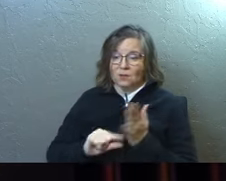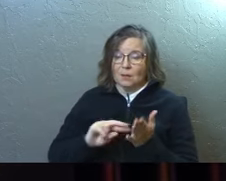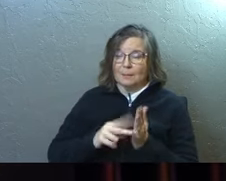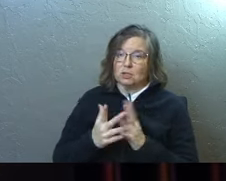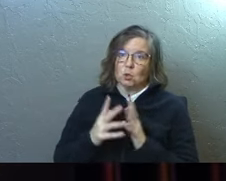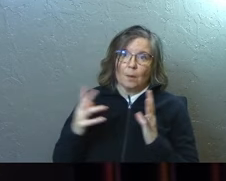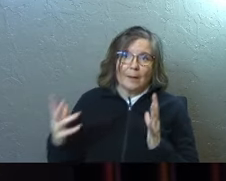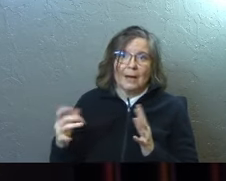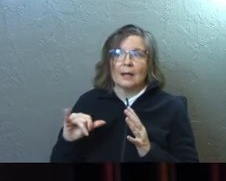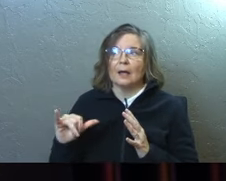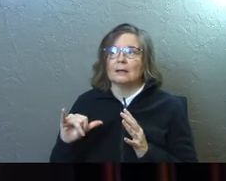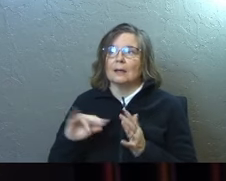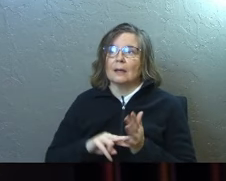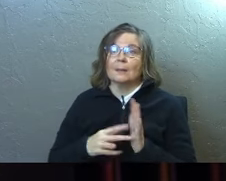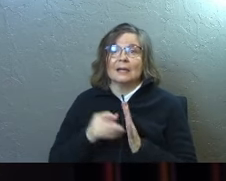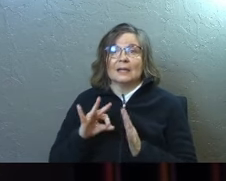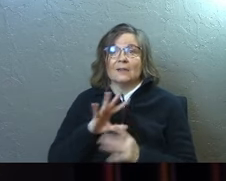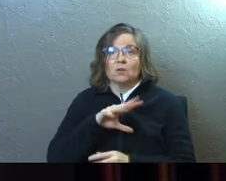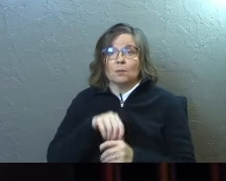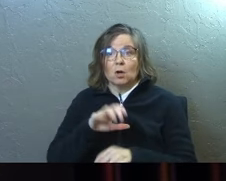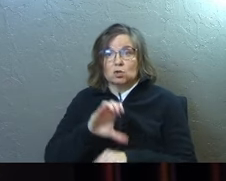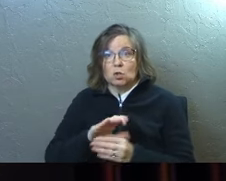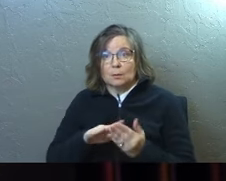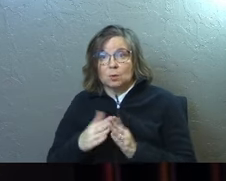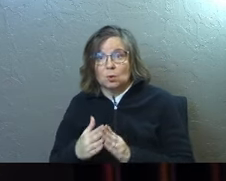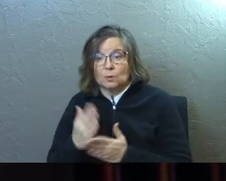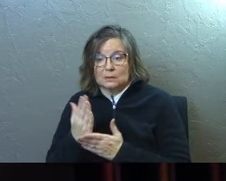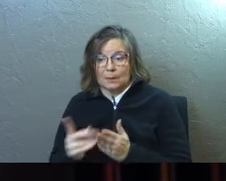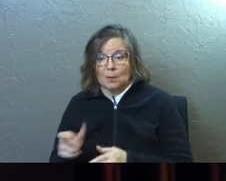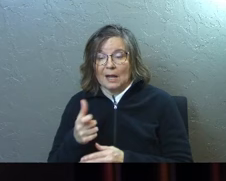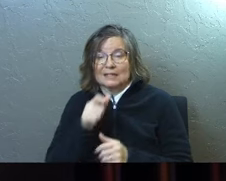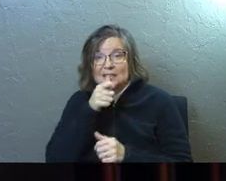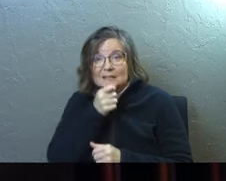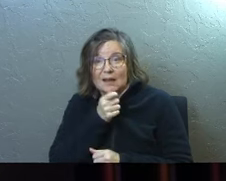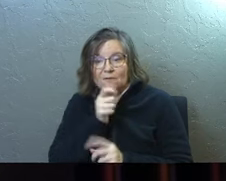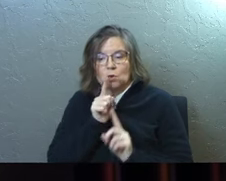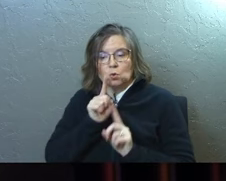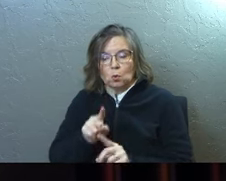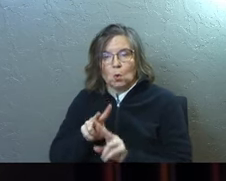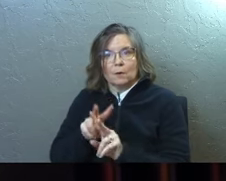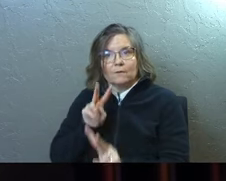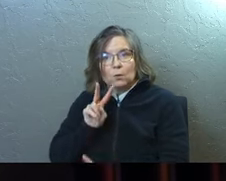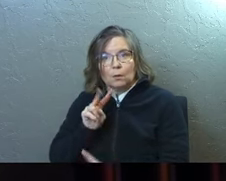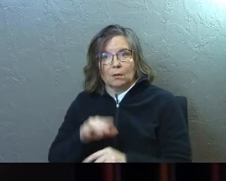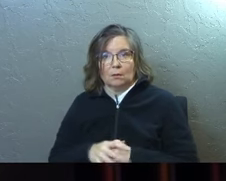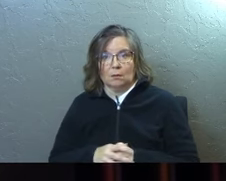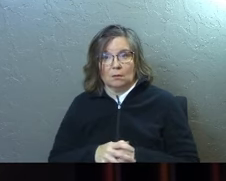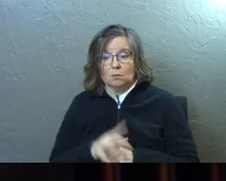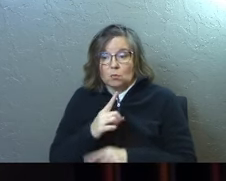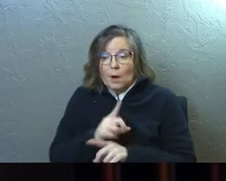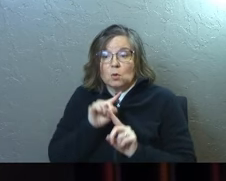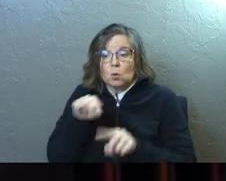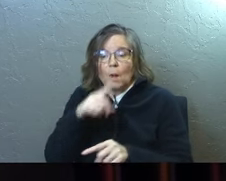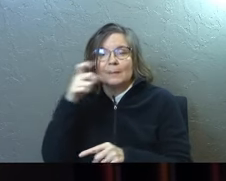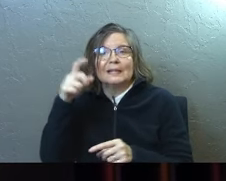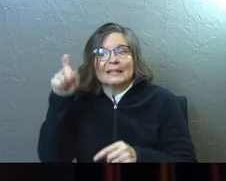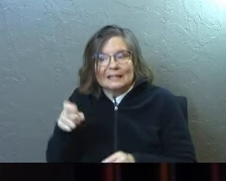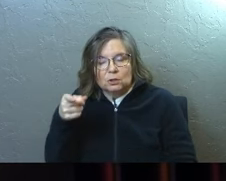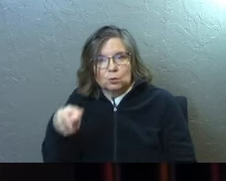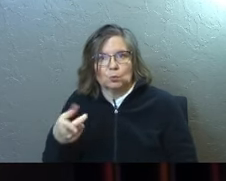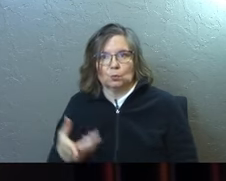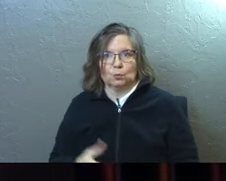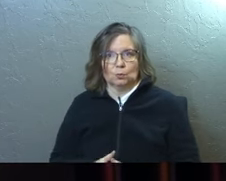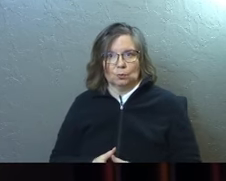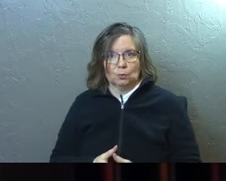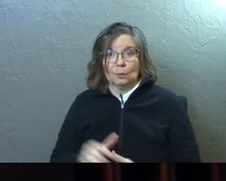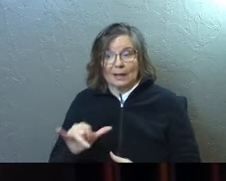means so much. Like, it means if you're part of a church community where someone else is suffering, you go to the funeral. Right? You go because they need you.